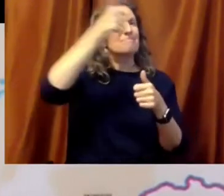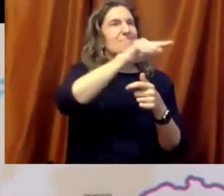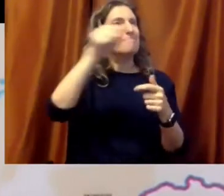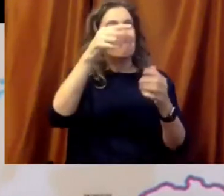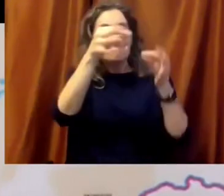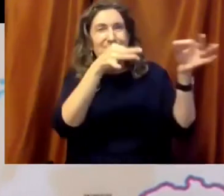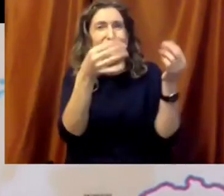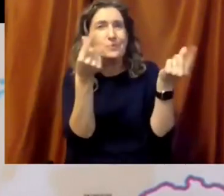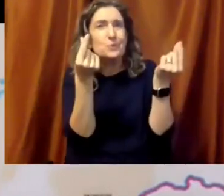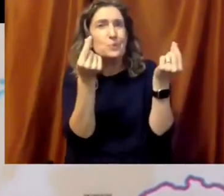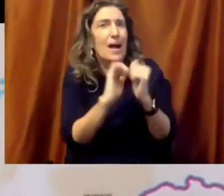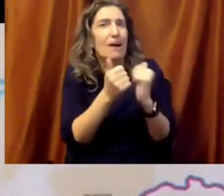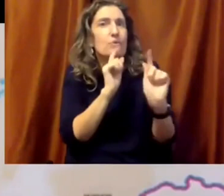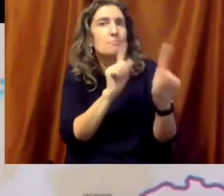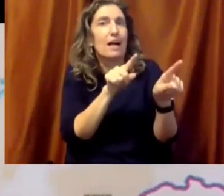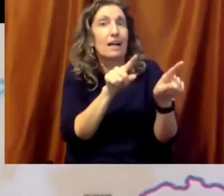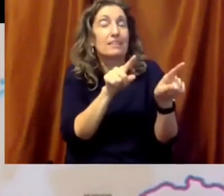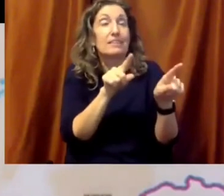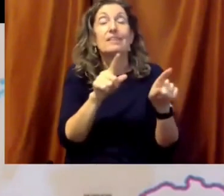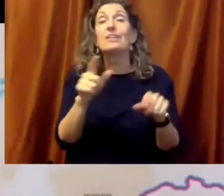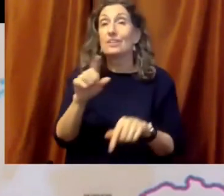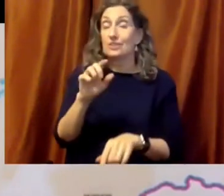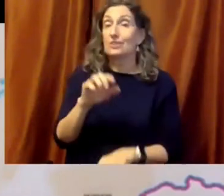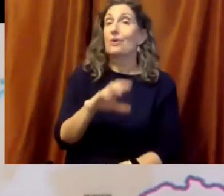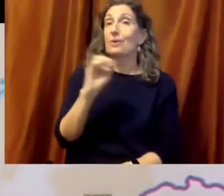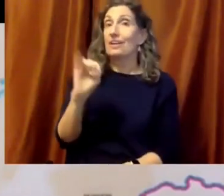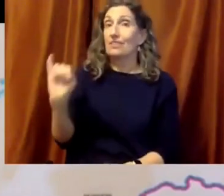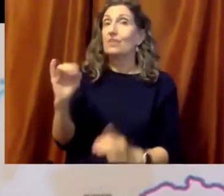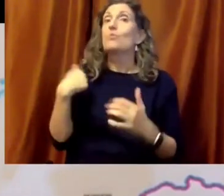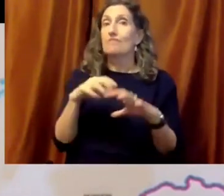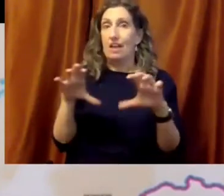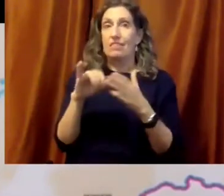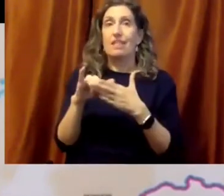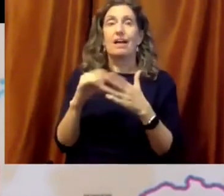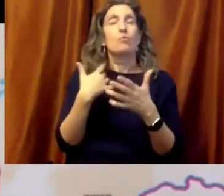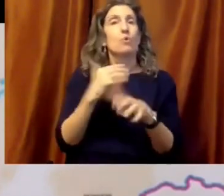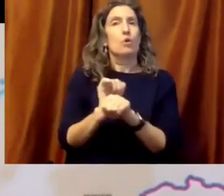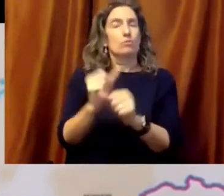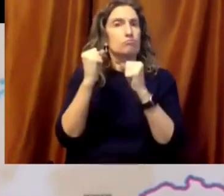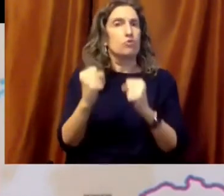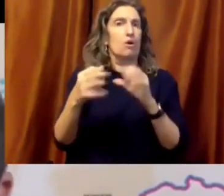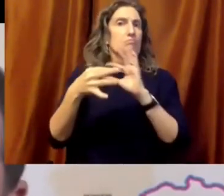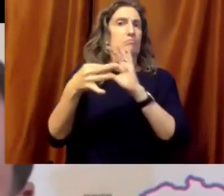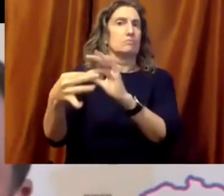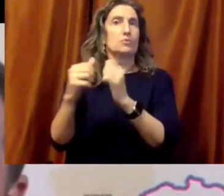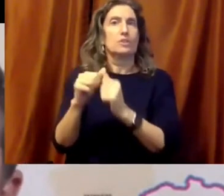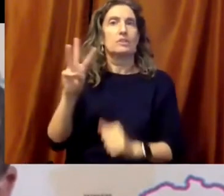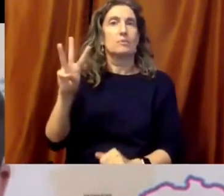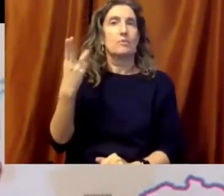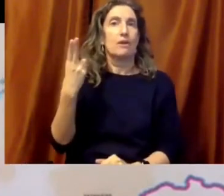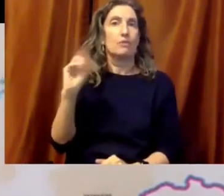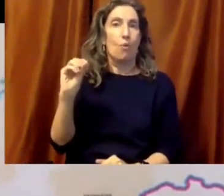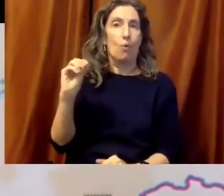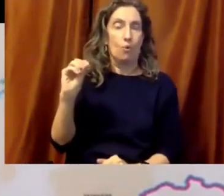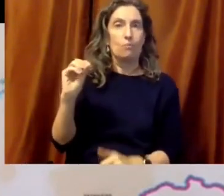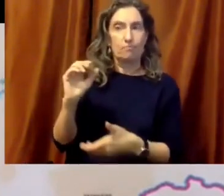advisory capacity with the World Health Organization to keep educators informed and to keep the safe reopening of schools high on the